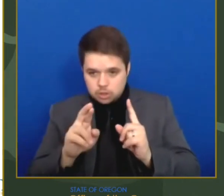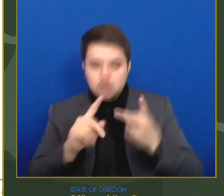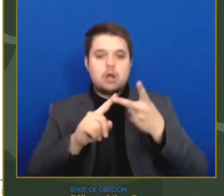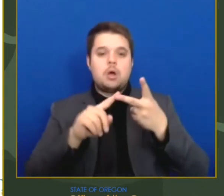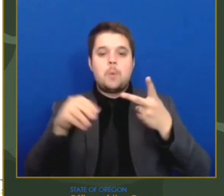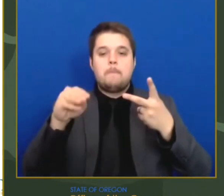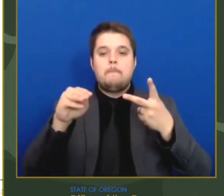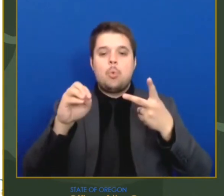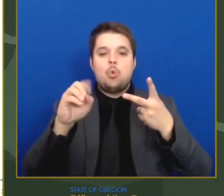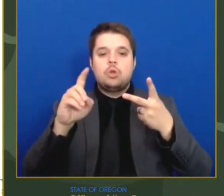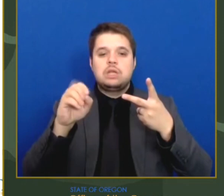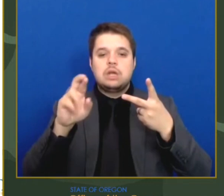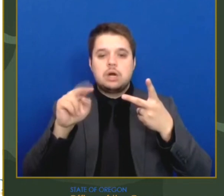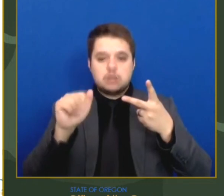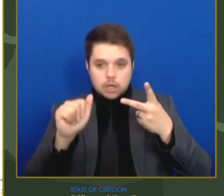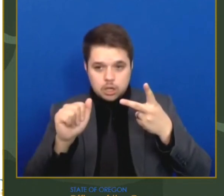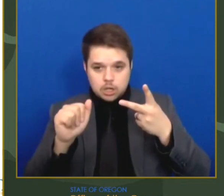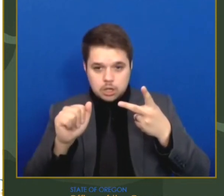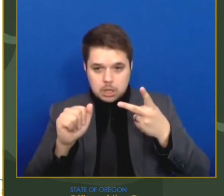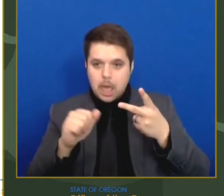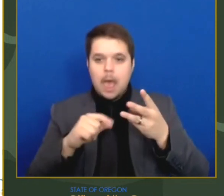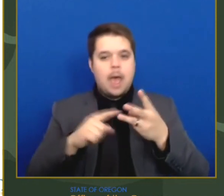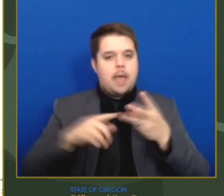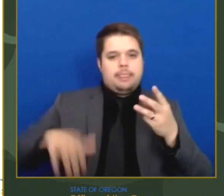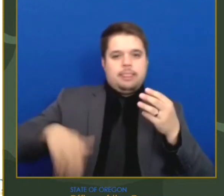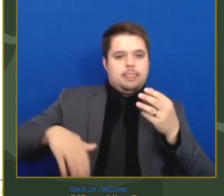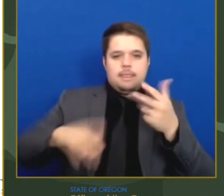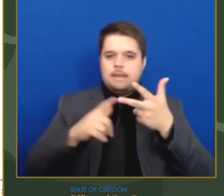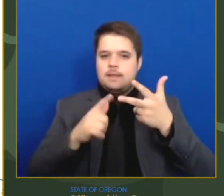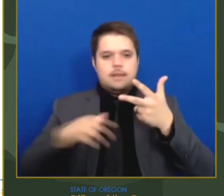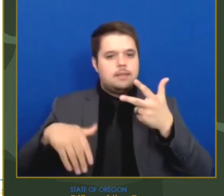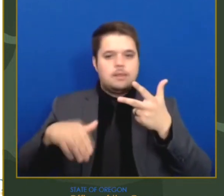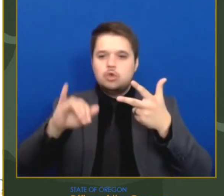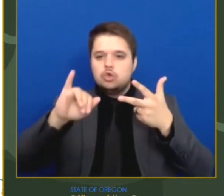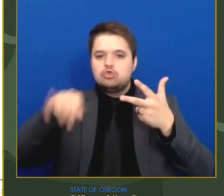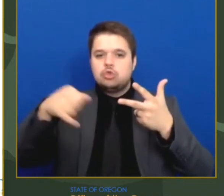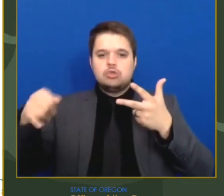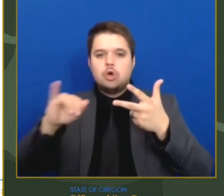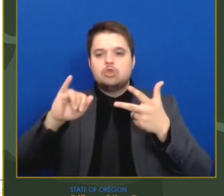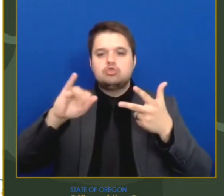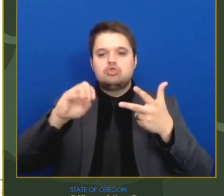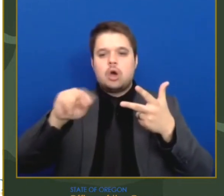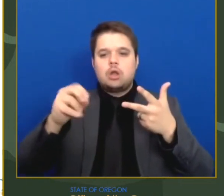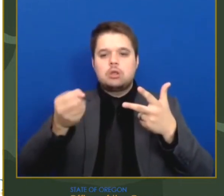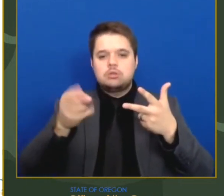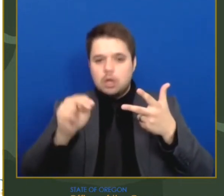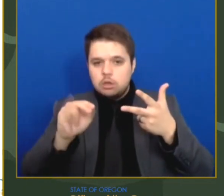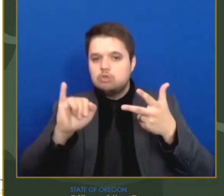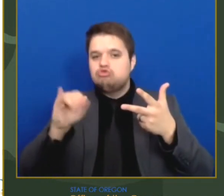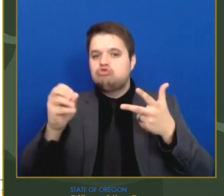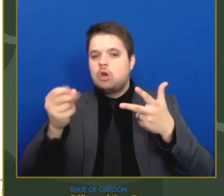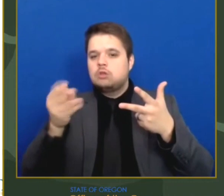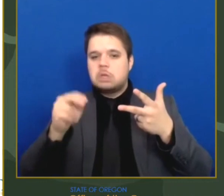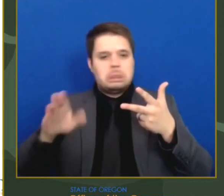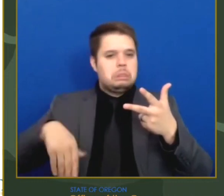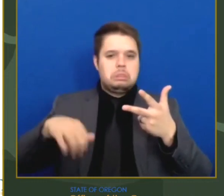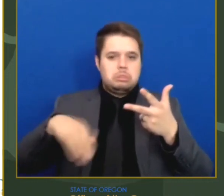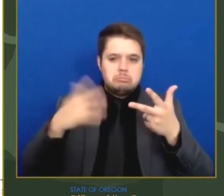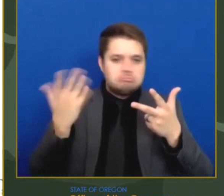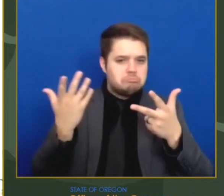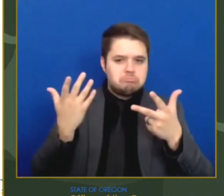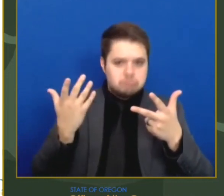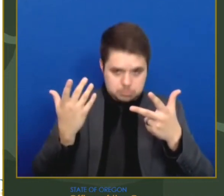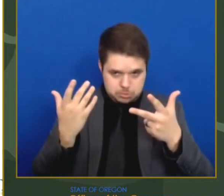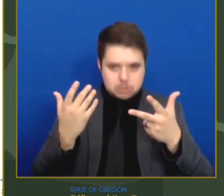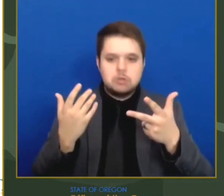when consistent allocations of the Johnson & Johnson vaccine will begin, though we did receive notice we are receiving 4,800 doses for shipment